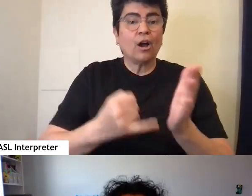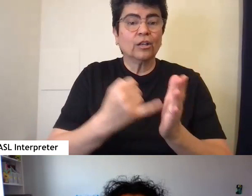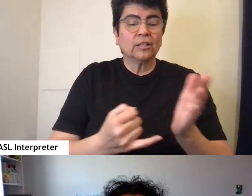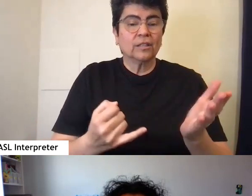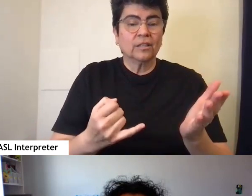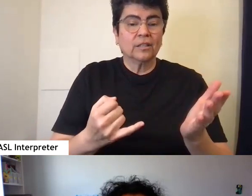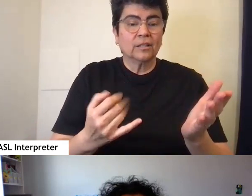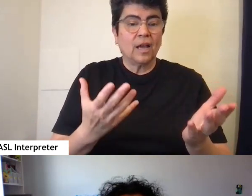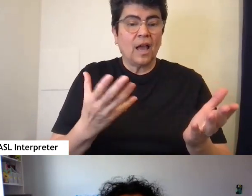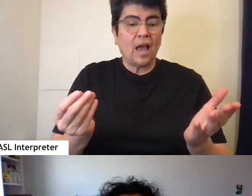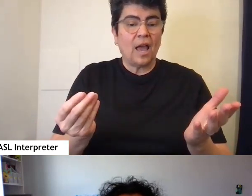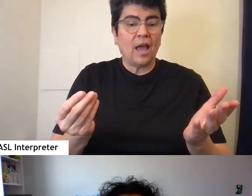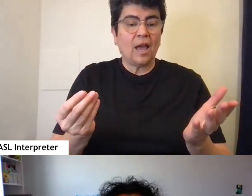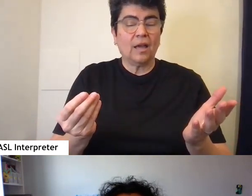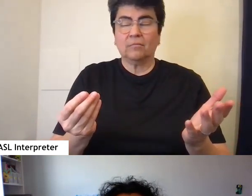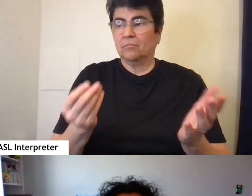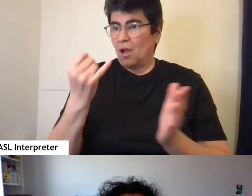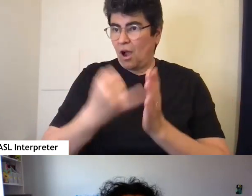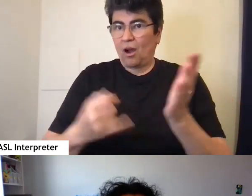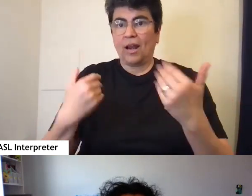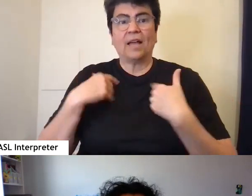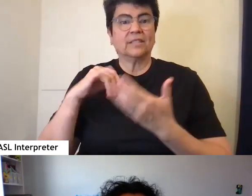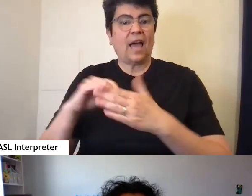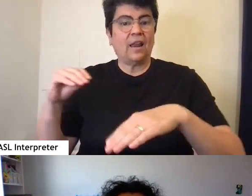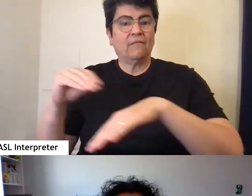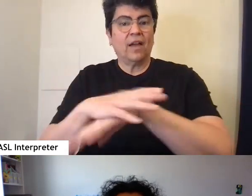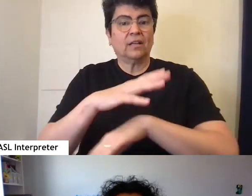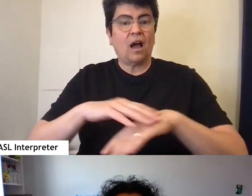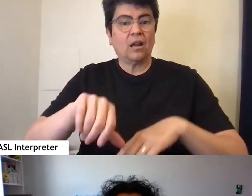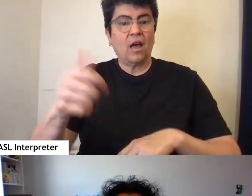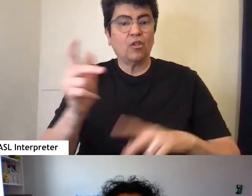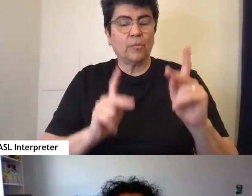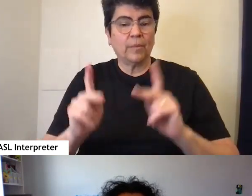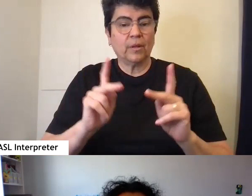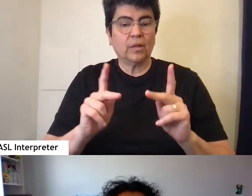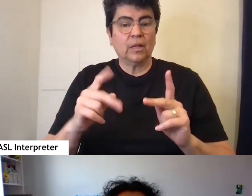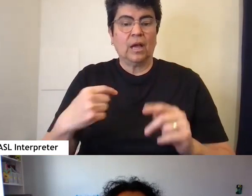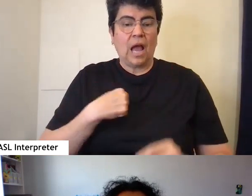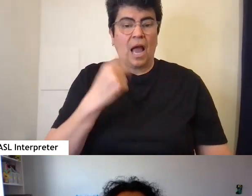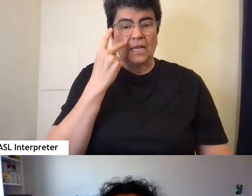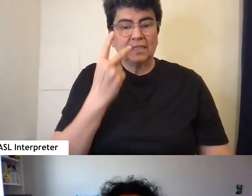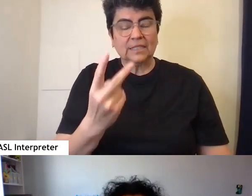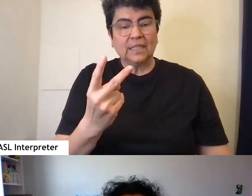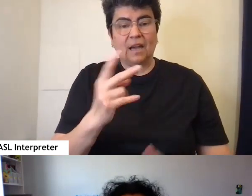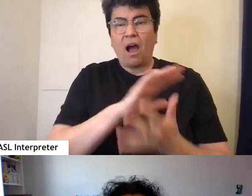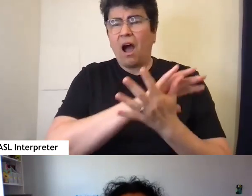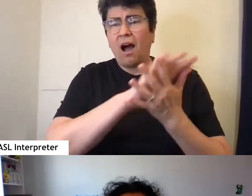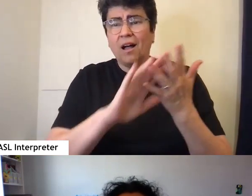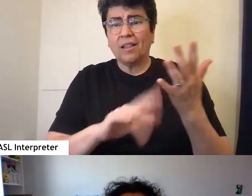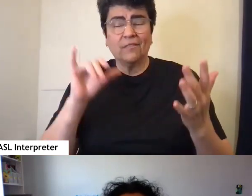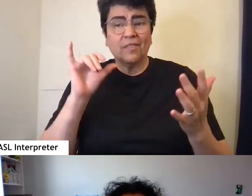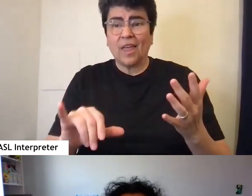And art has that effect on other people. So I see all of that